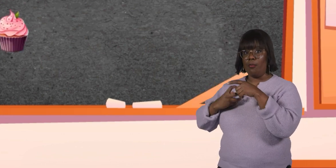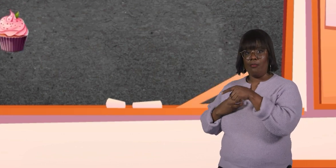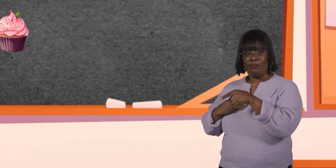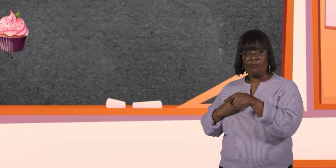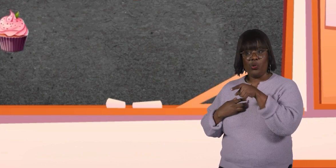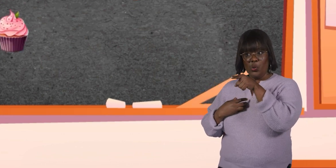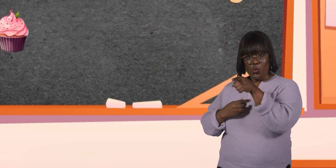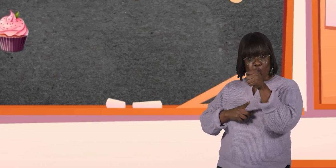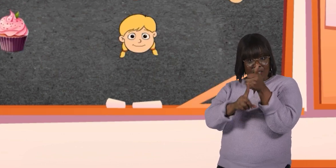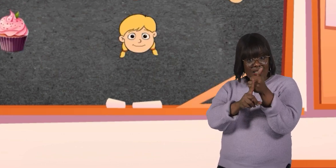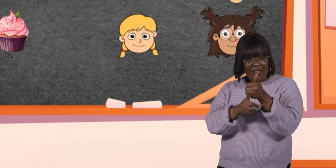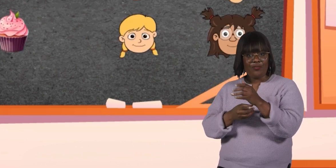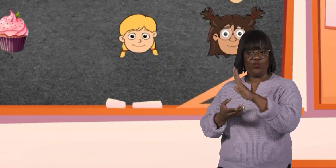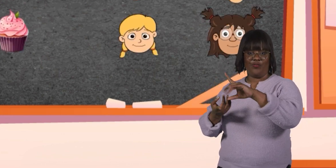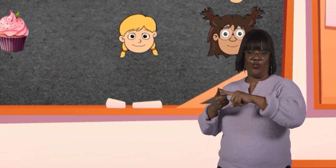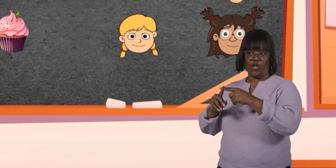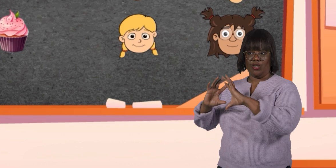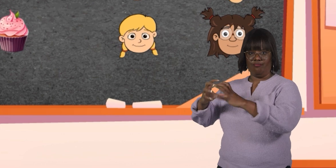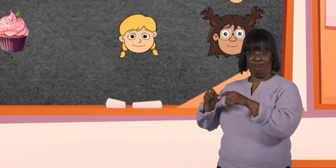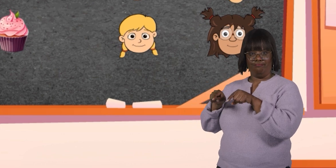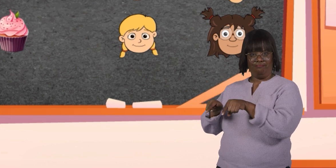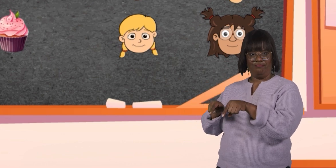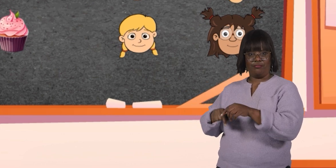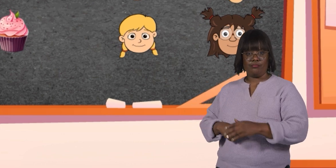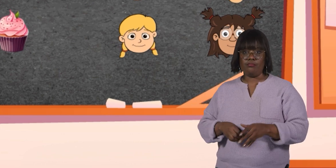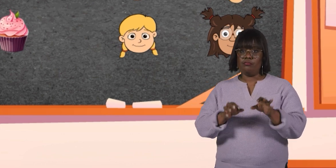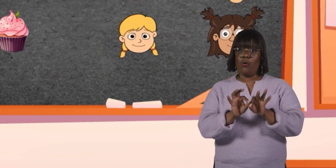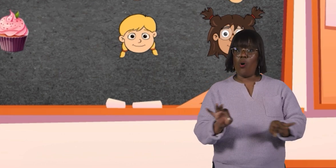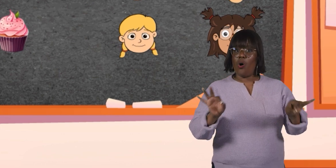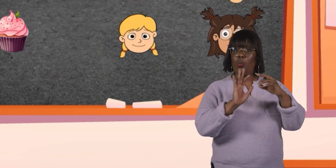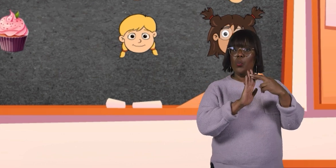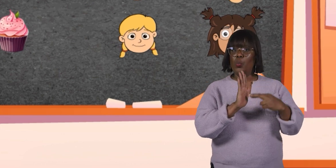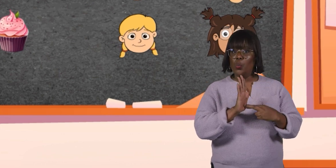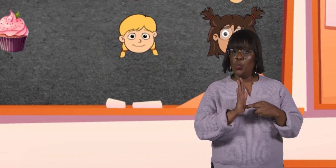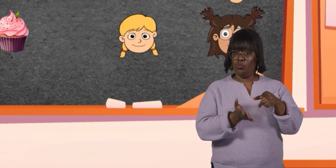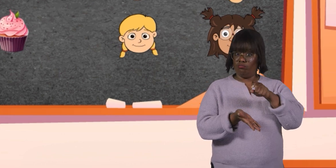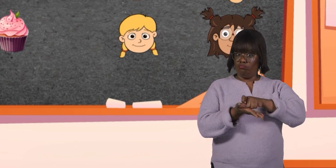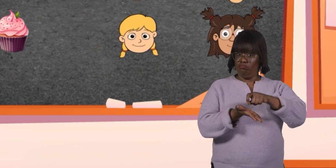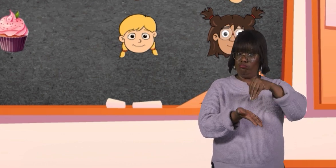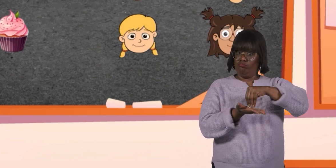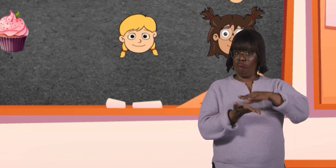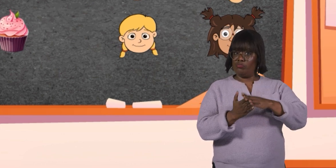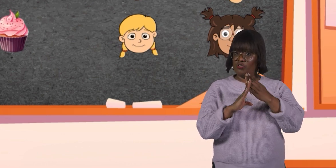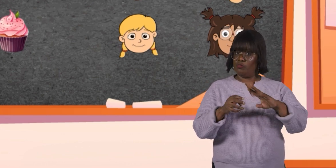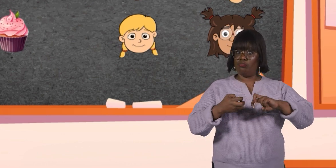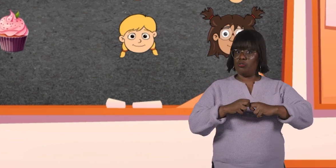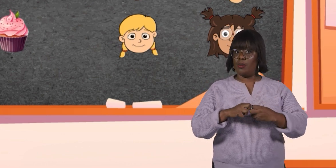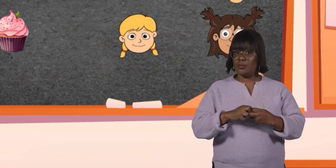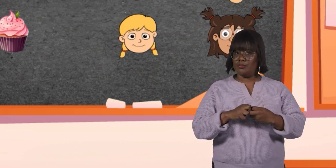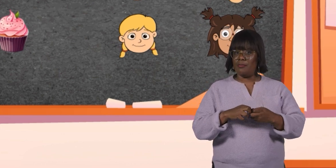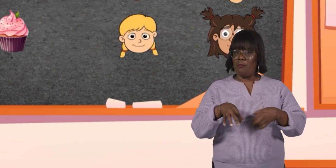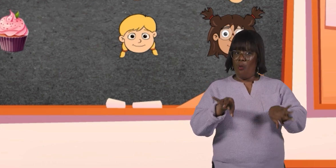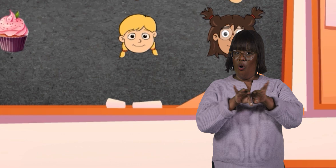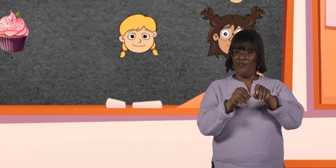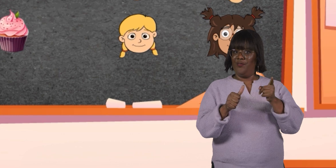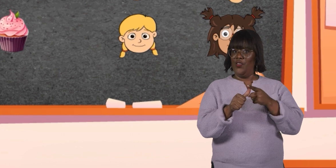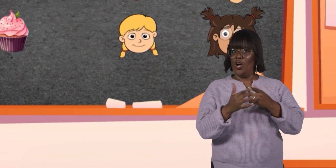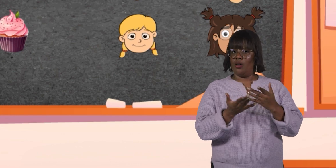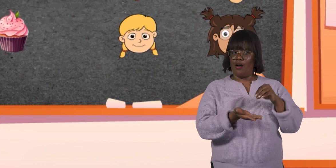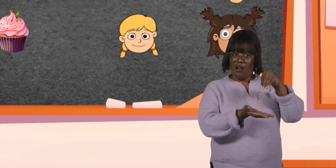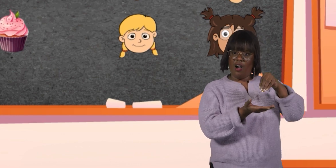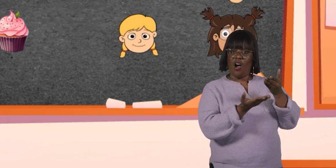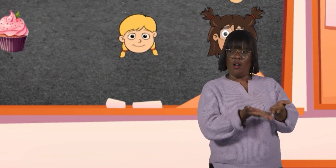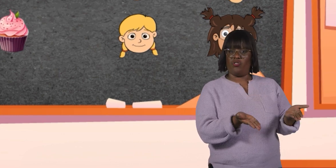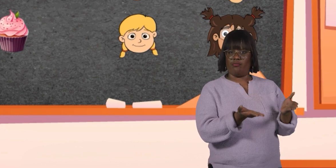groups are you and your friends. An important rule to remember is that when you write a division problem, you always